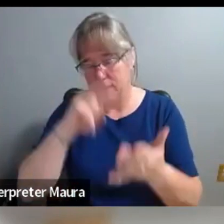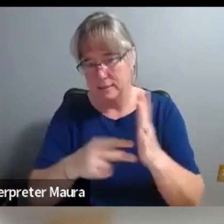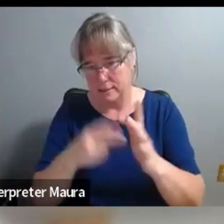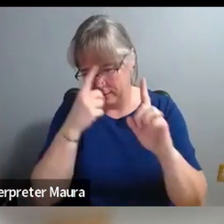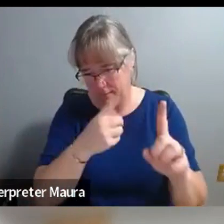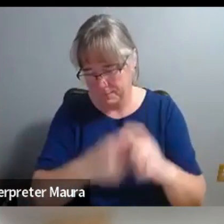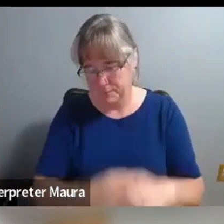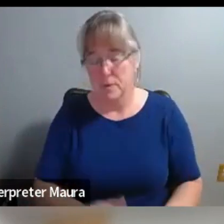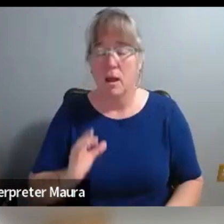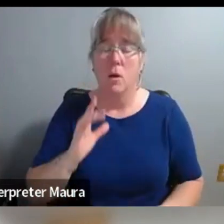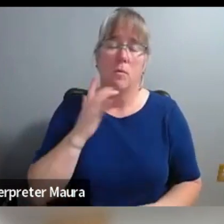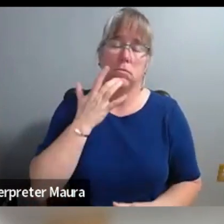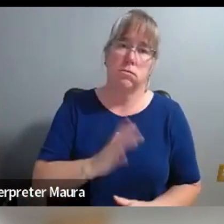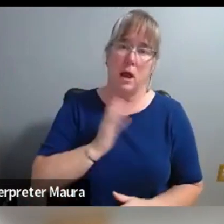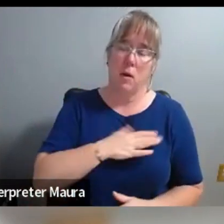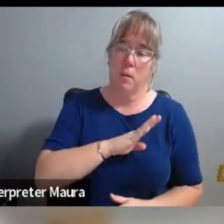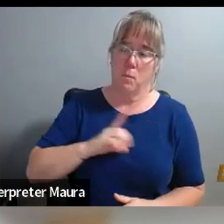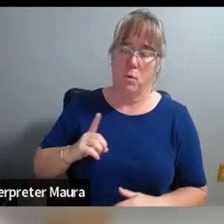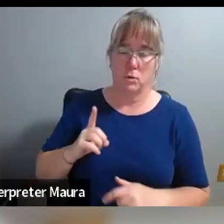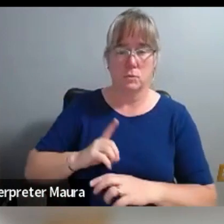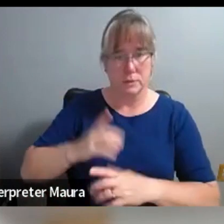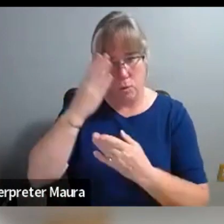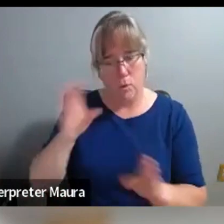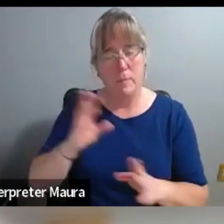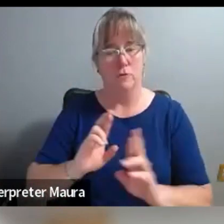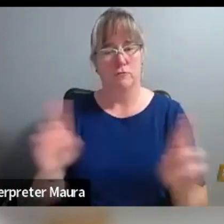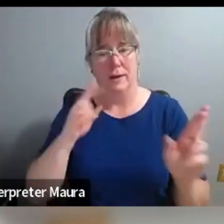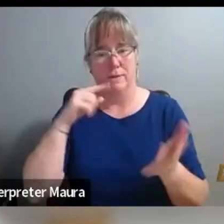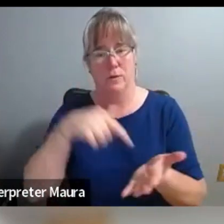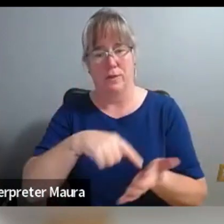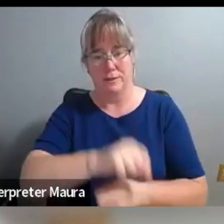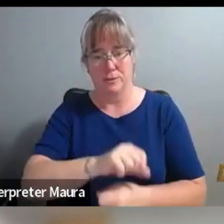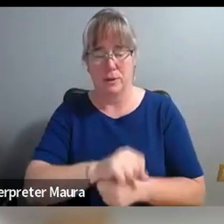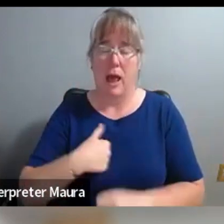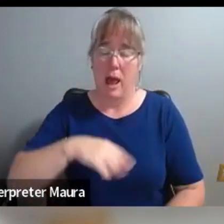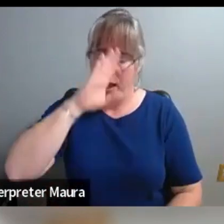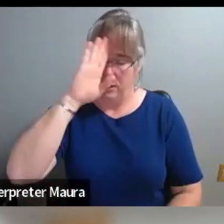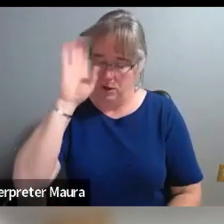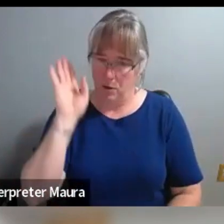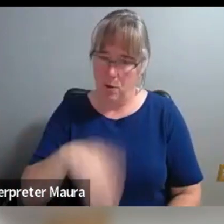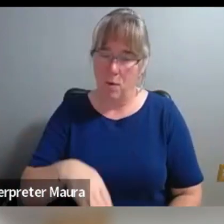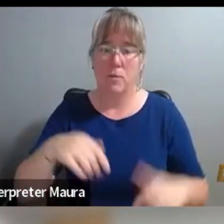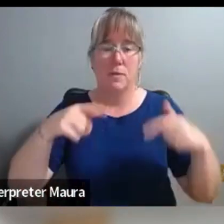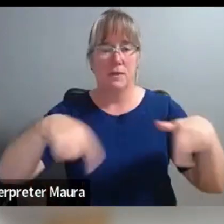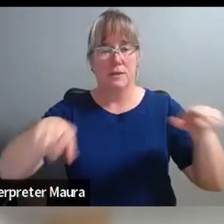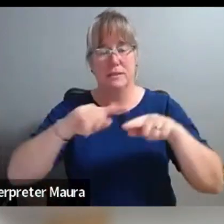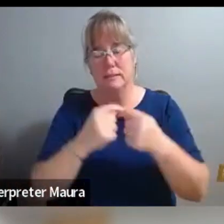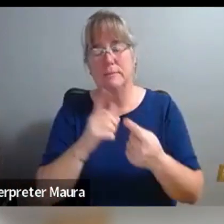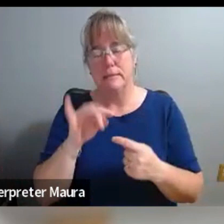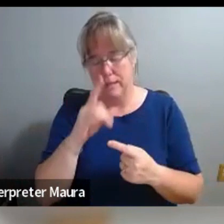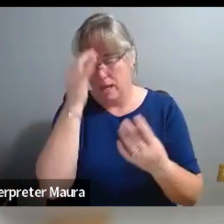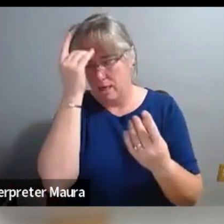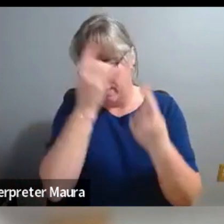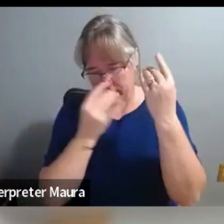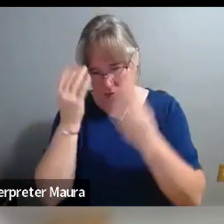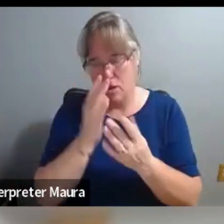incredibly supportive and ready for this work. And I know intimately that this team gave so much thought to all of the nuances